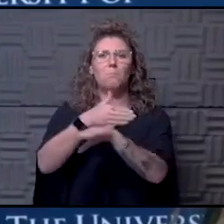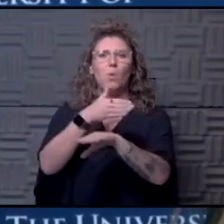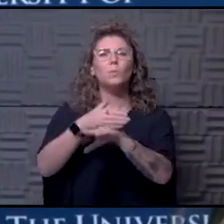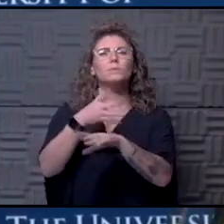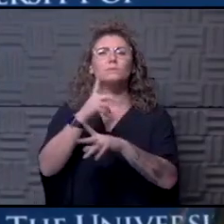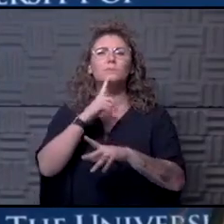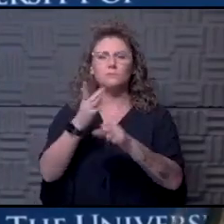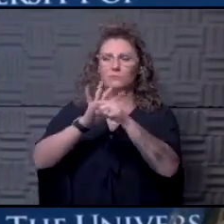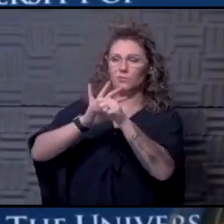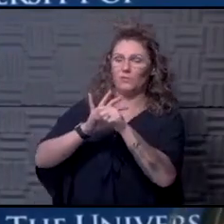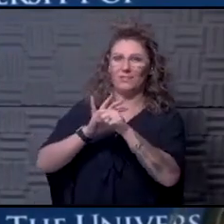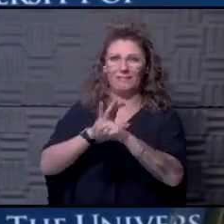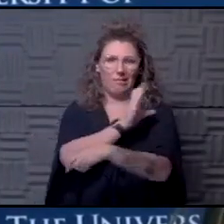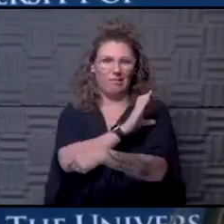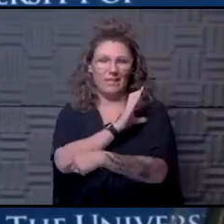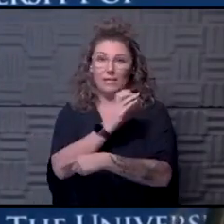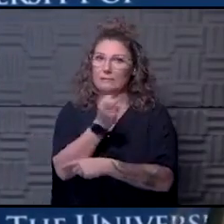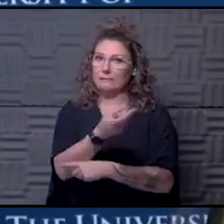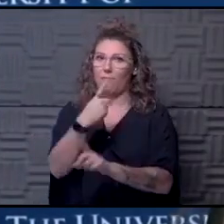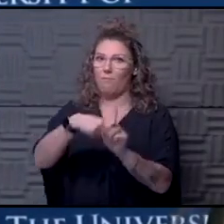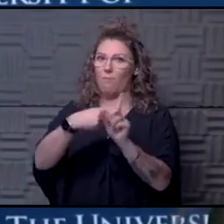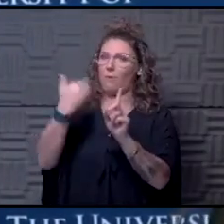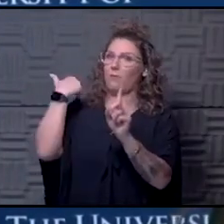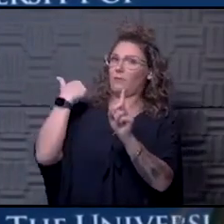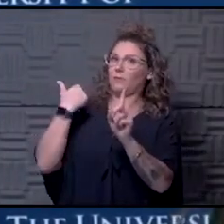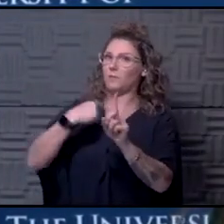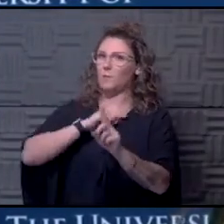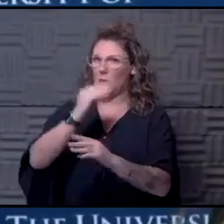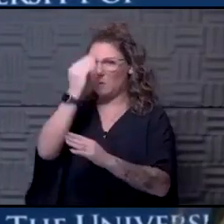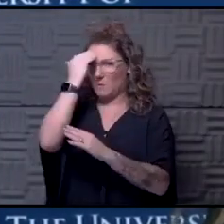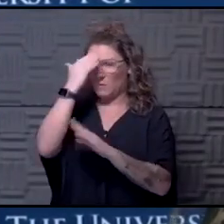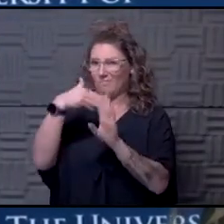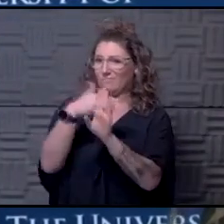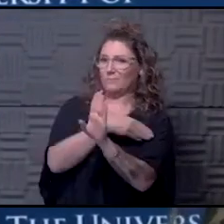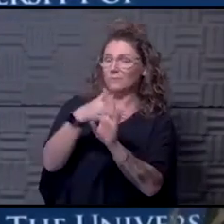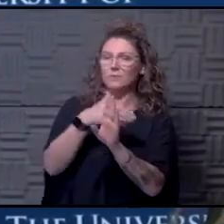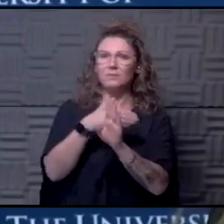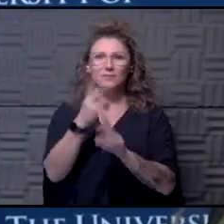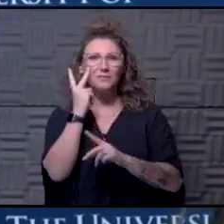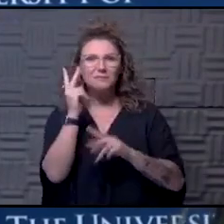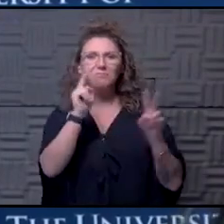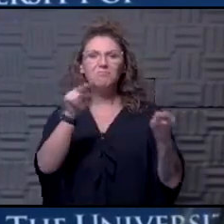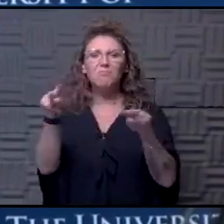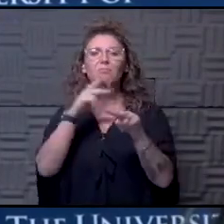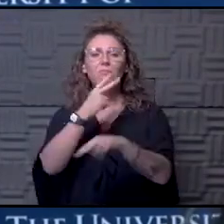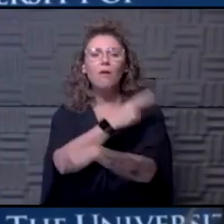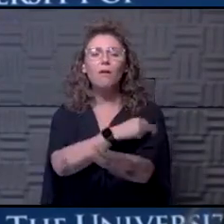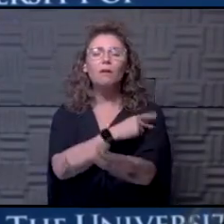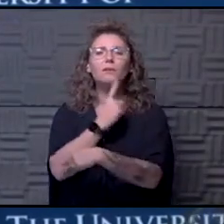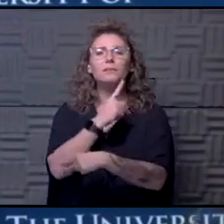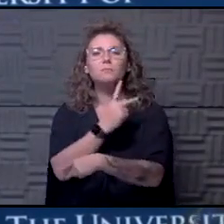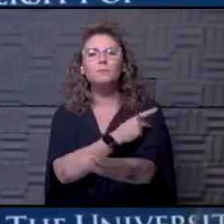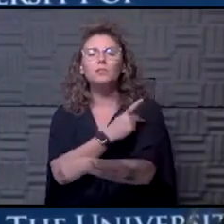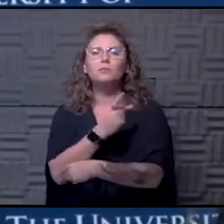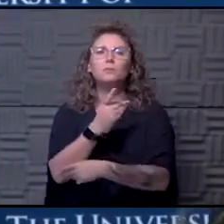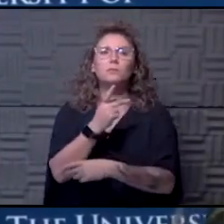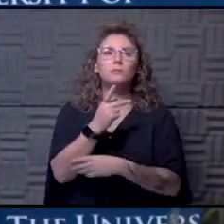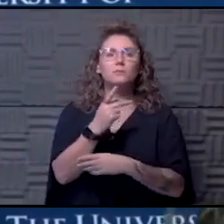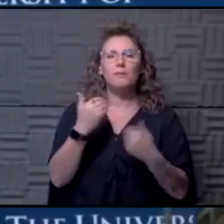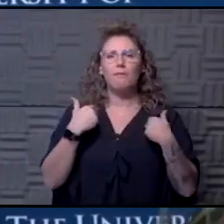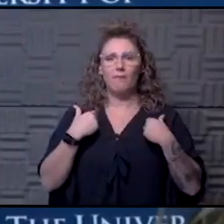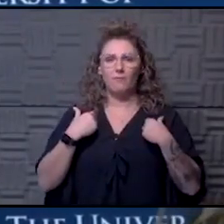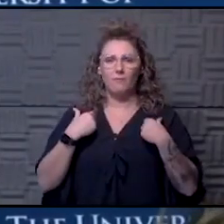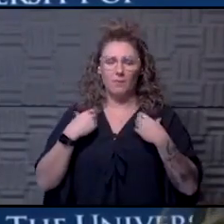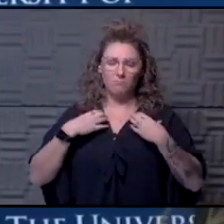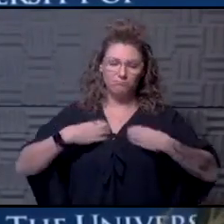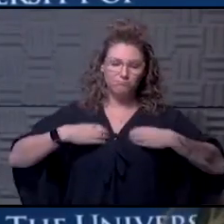ago, because we kind of knew ahead of time, just from what we were seeing in the hospital, that patients were likely going to have pulmonary